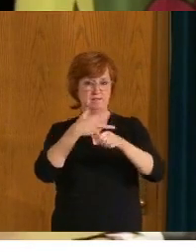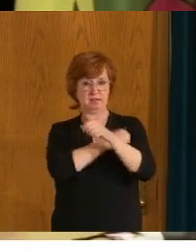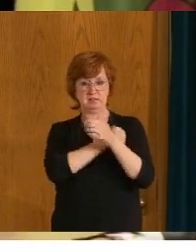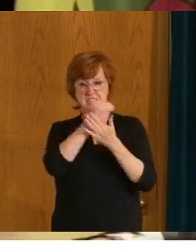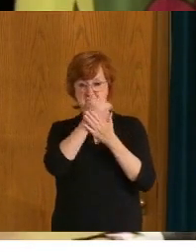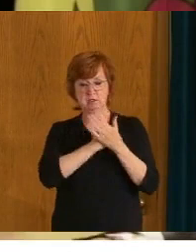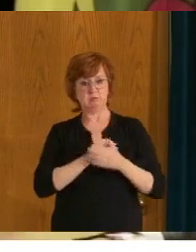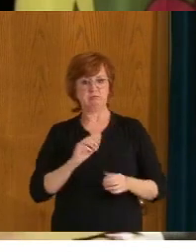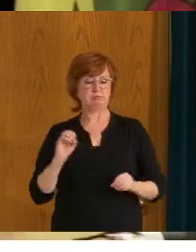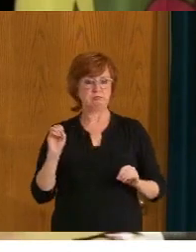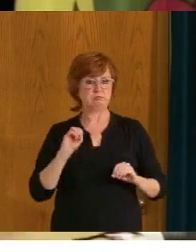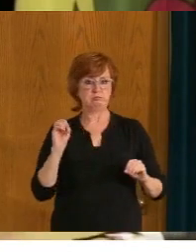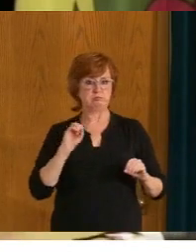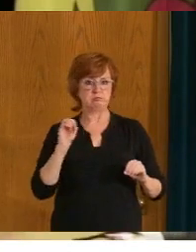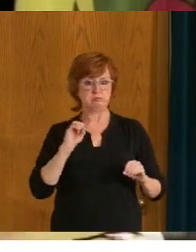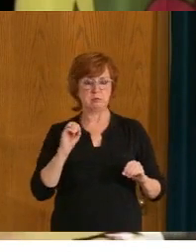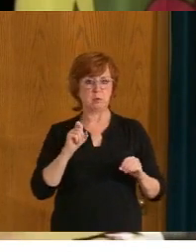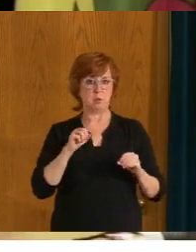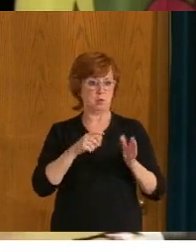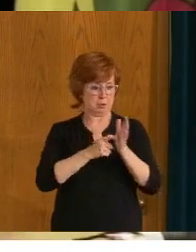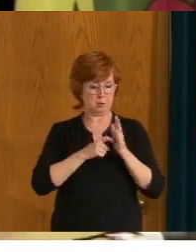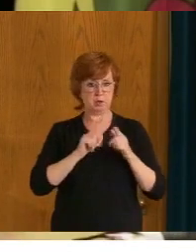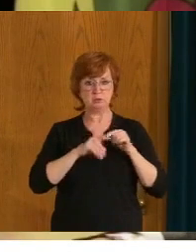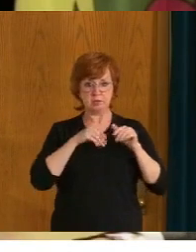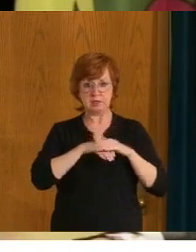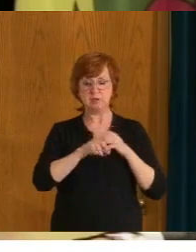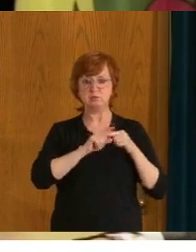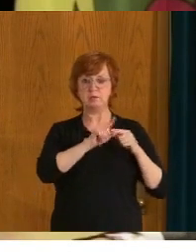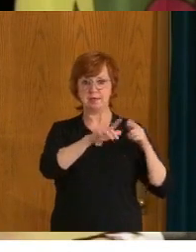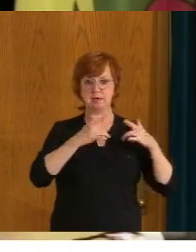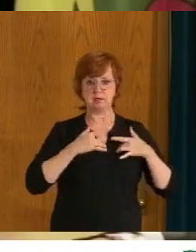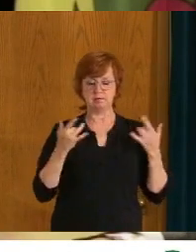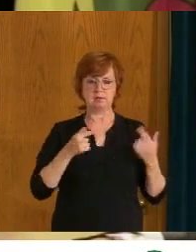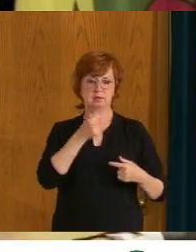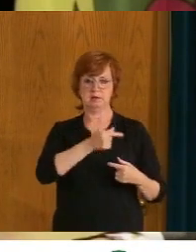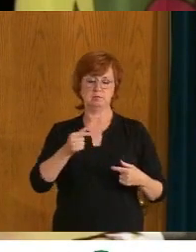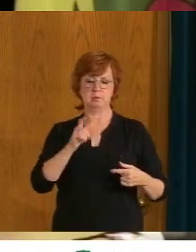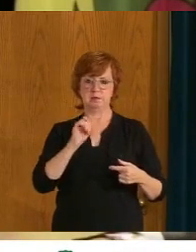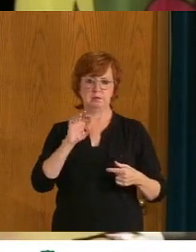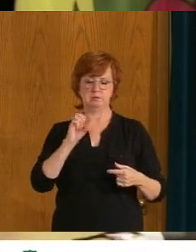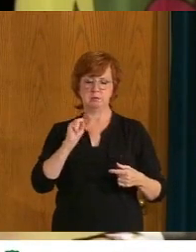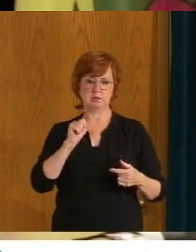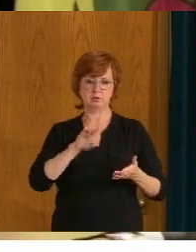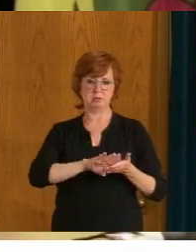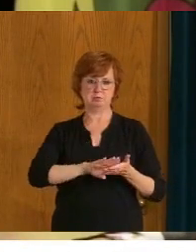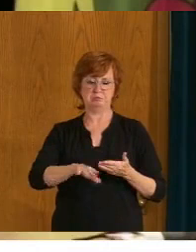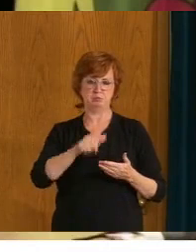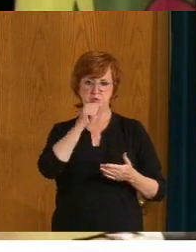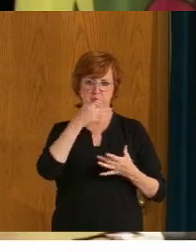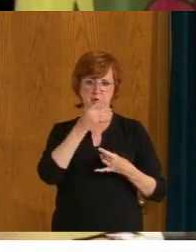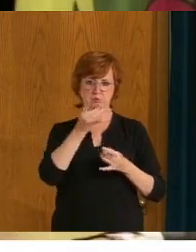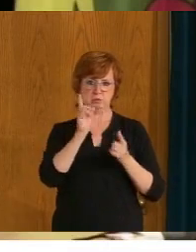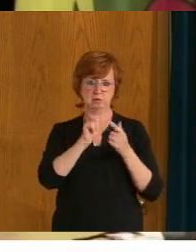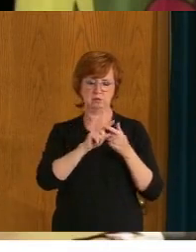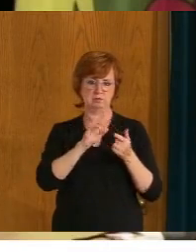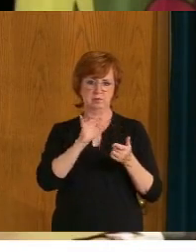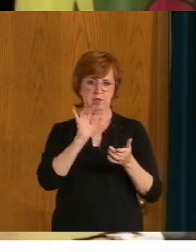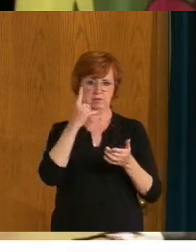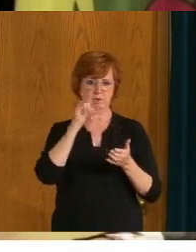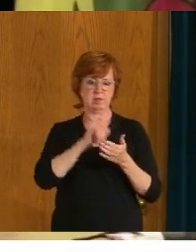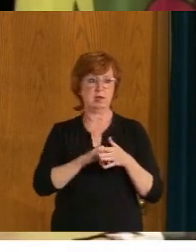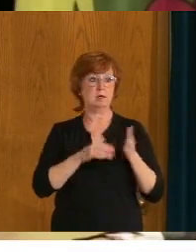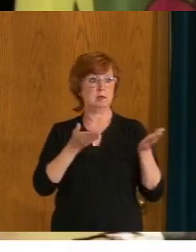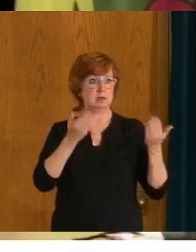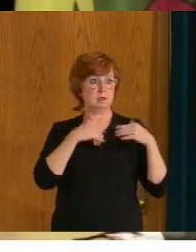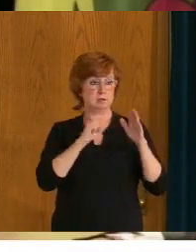certain areas or anything of that nature, the government of Saskatchewan is not moving that direction. Scott, do you want to comment at all